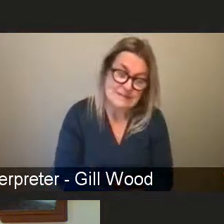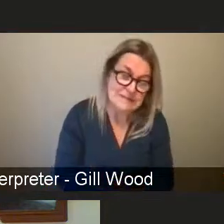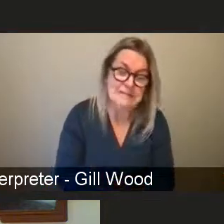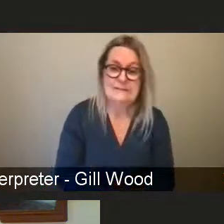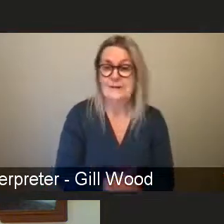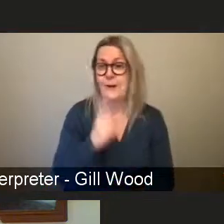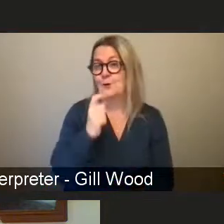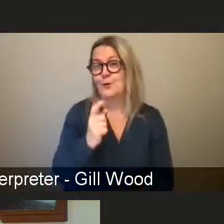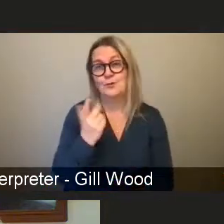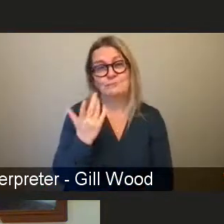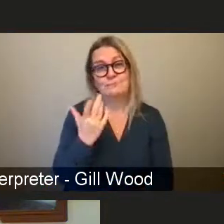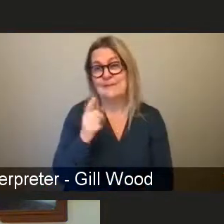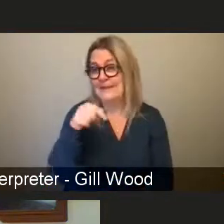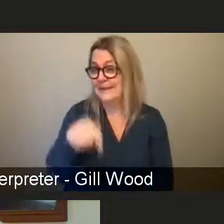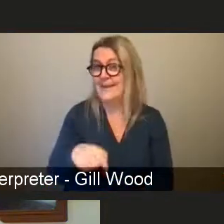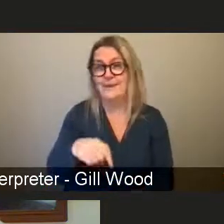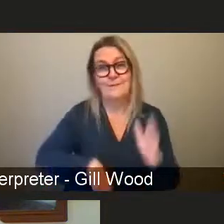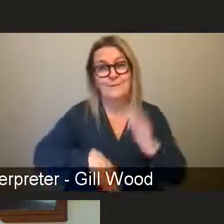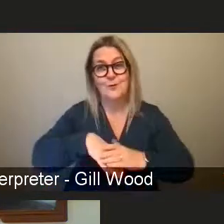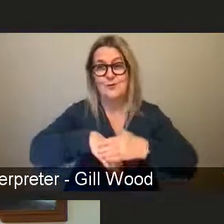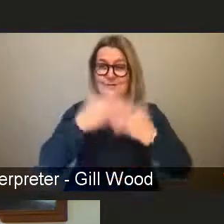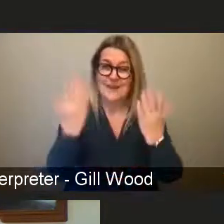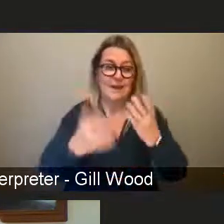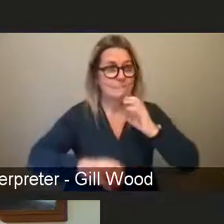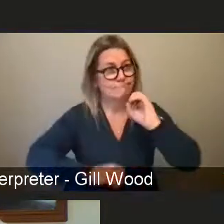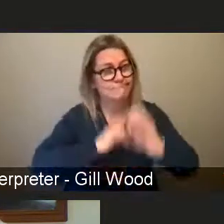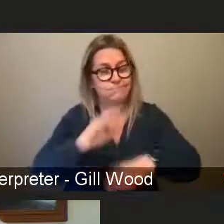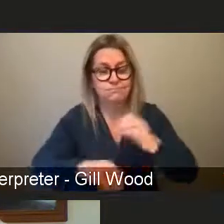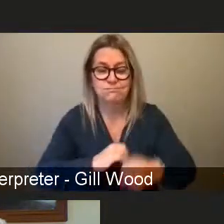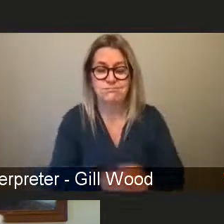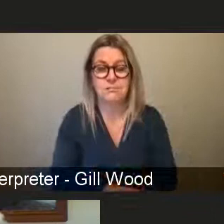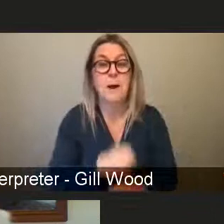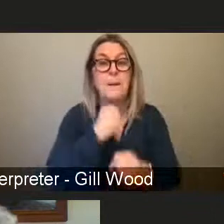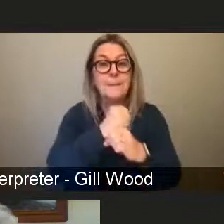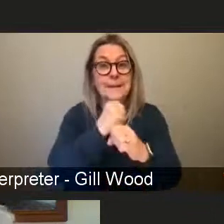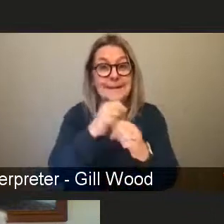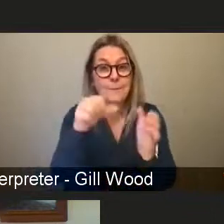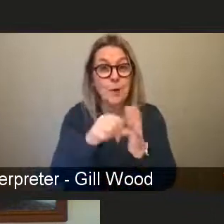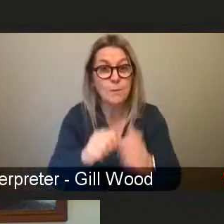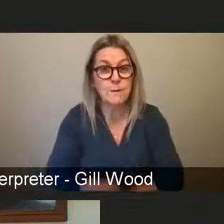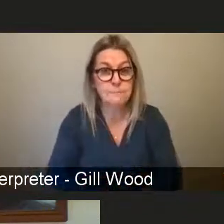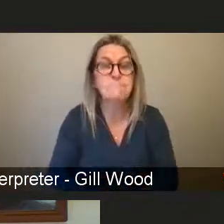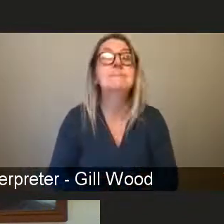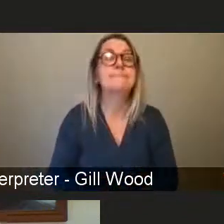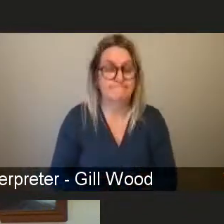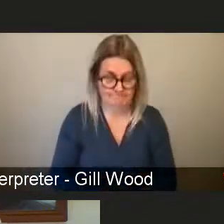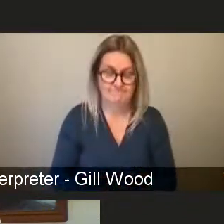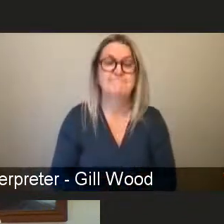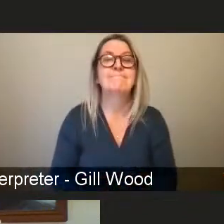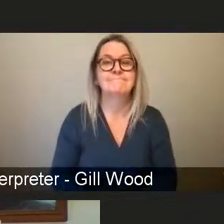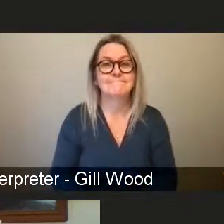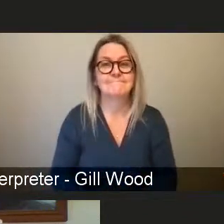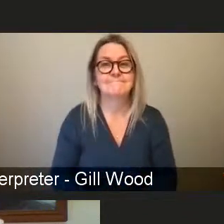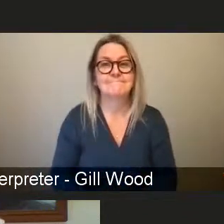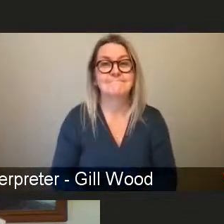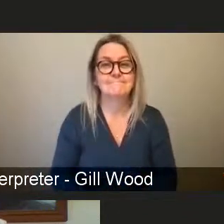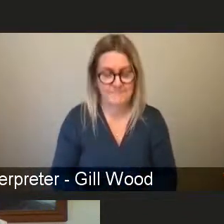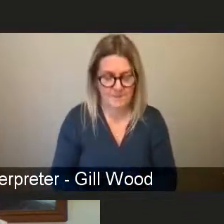answering this. Is the media a problem? And yes. So, in short, I would say,